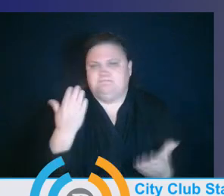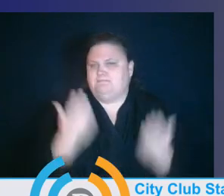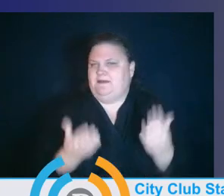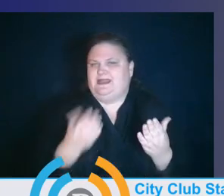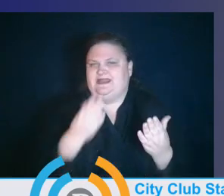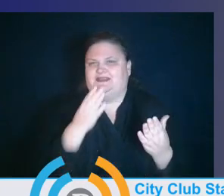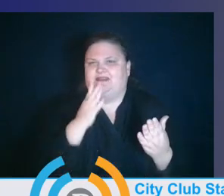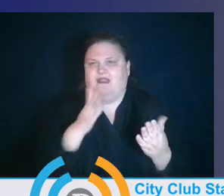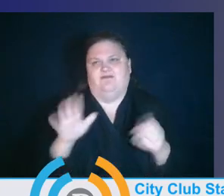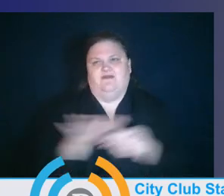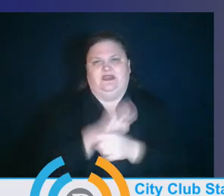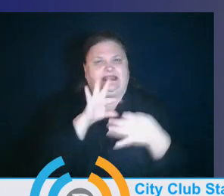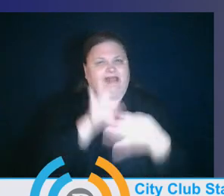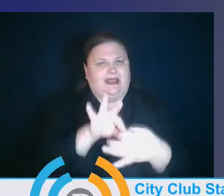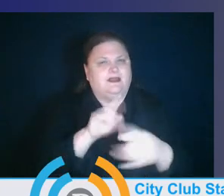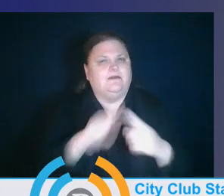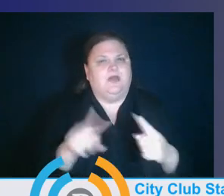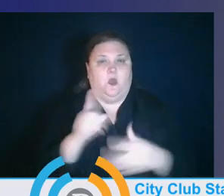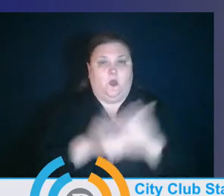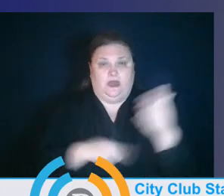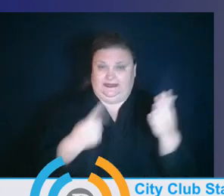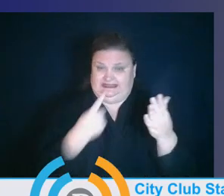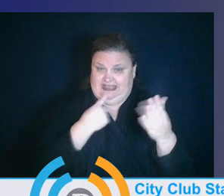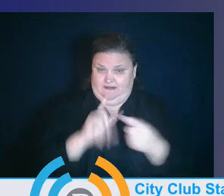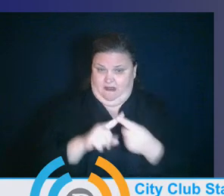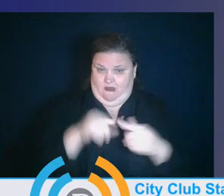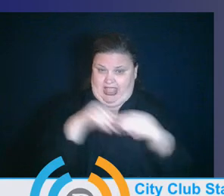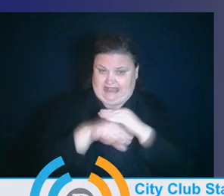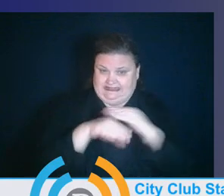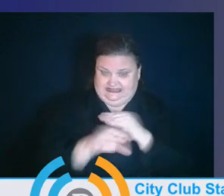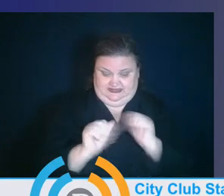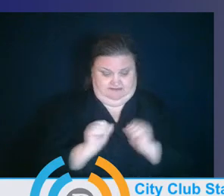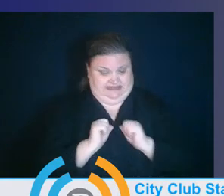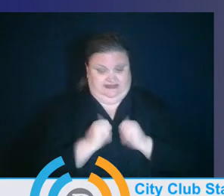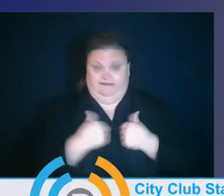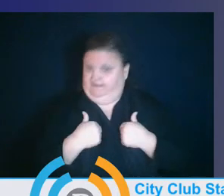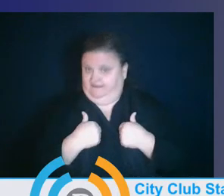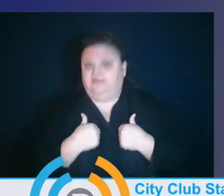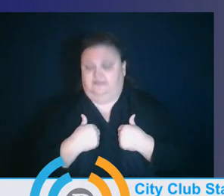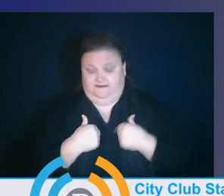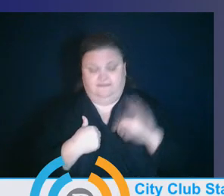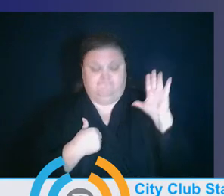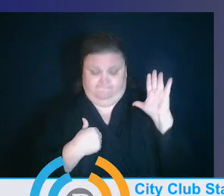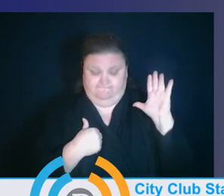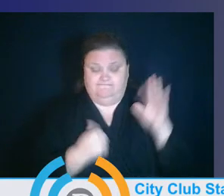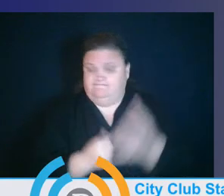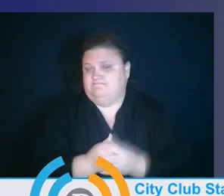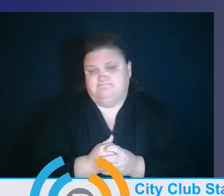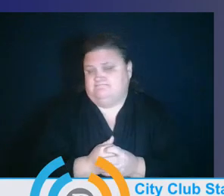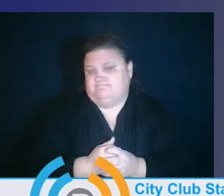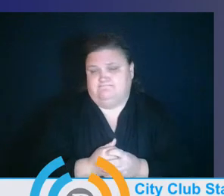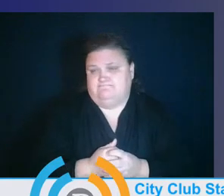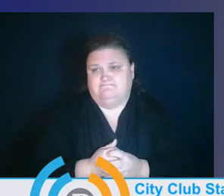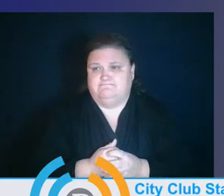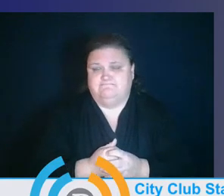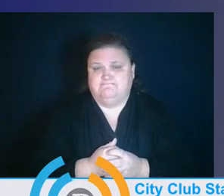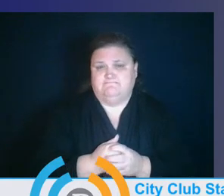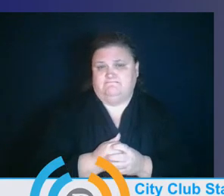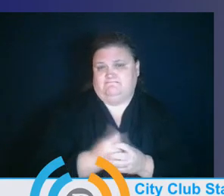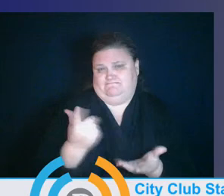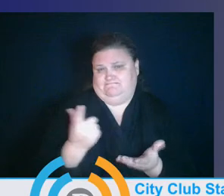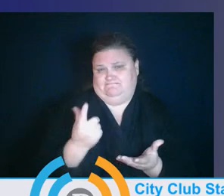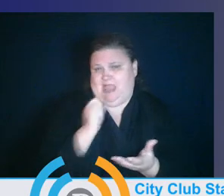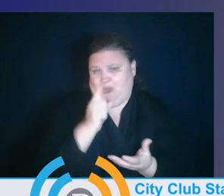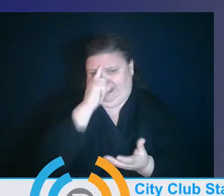said about access and access. However, myself included, I don't think I can, I don't know that I could survive without